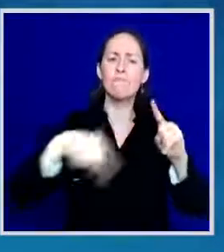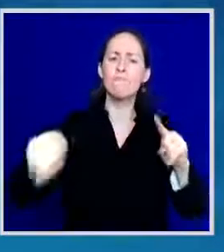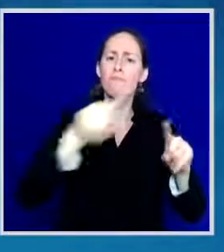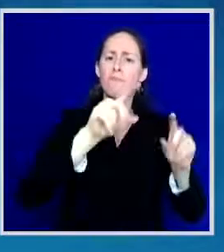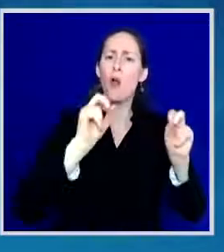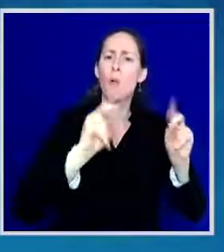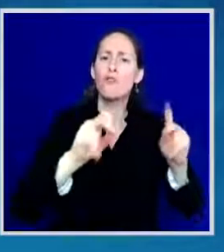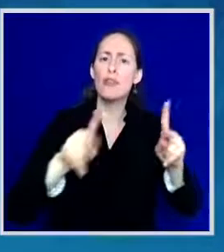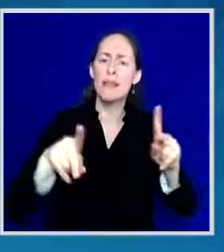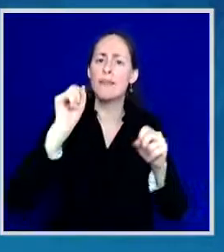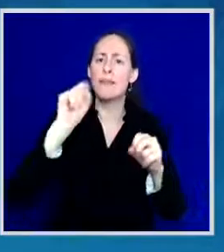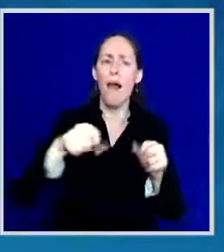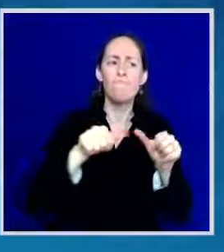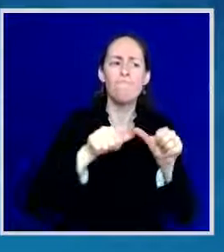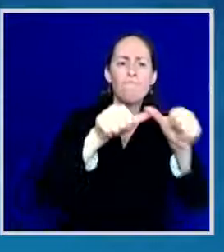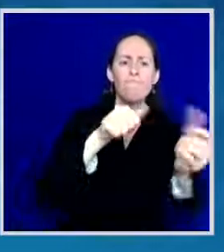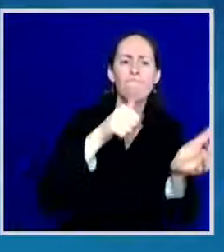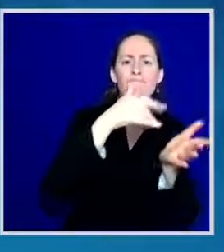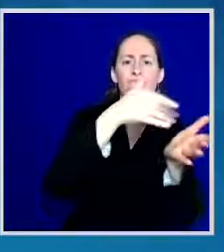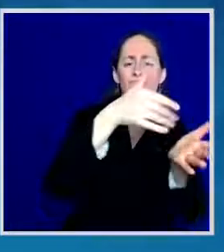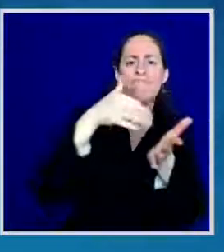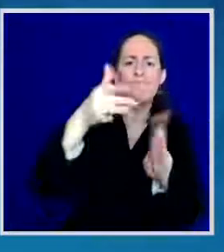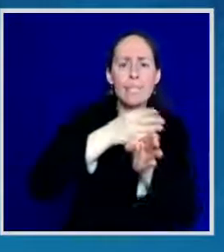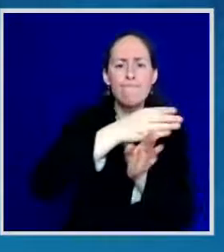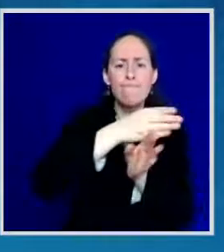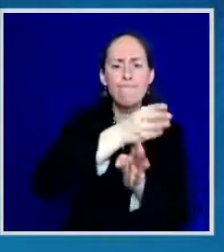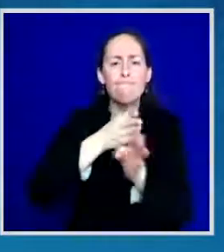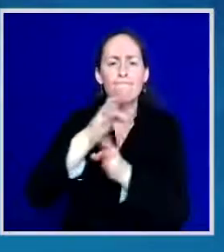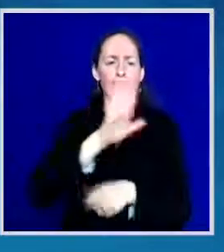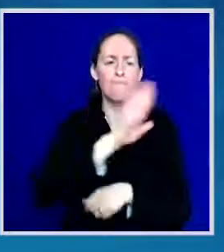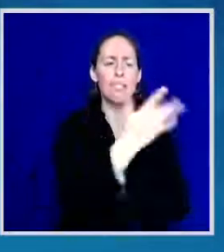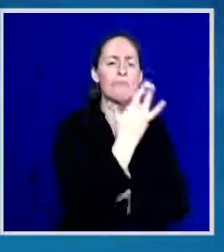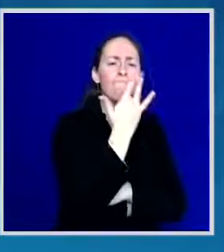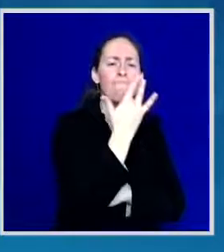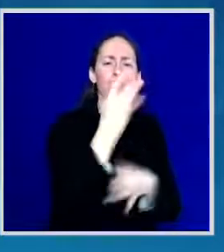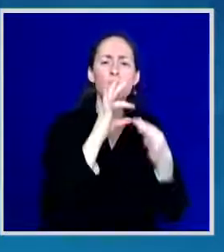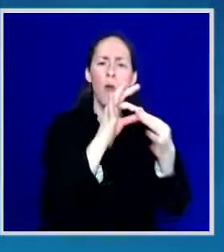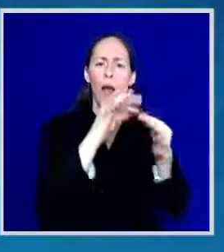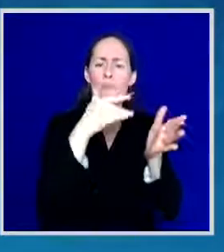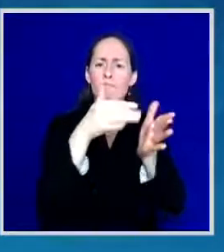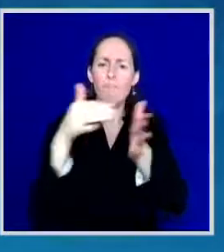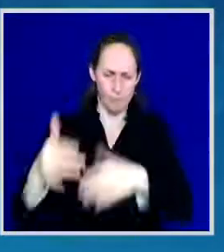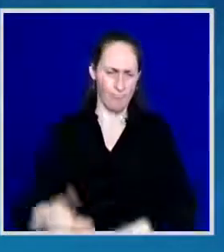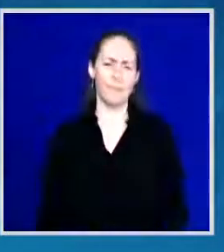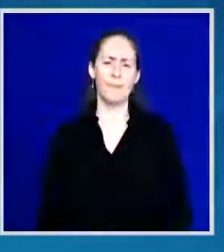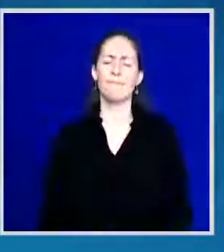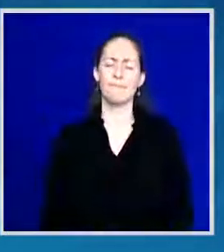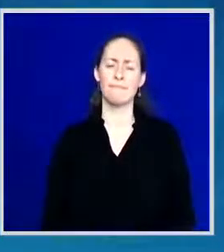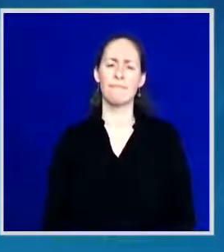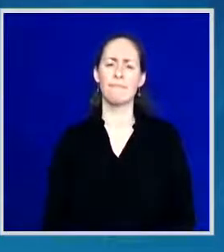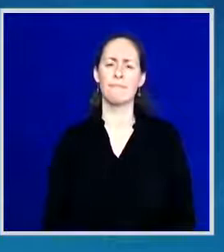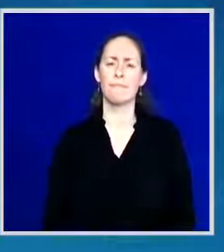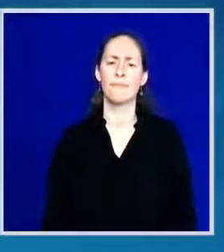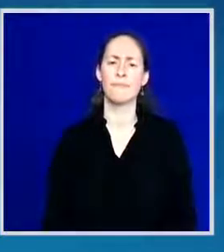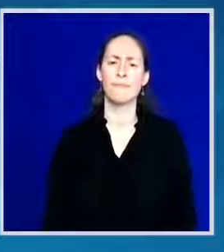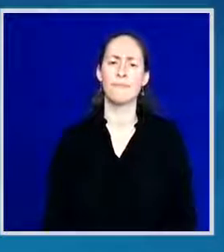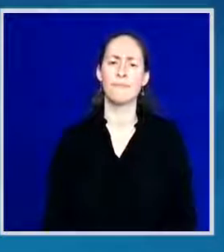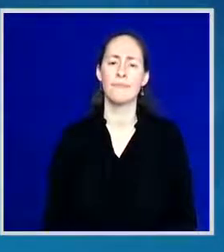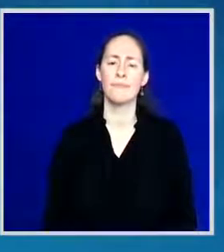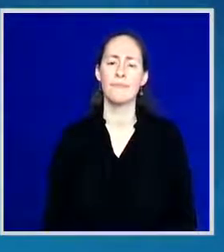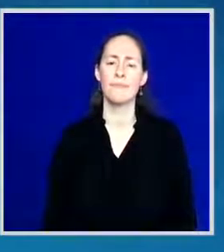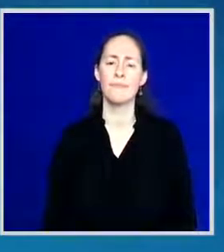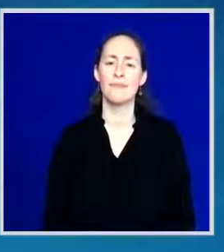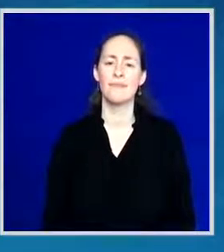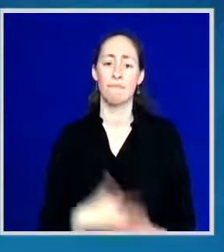which path of education after high school they want to take, that they choose to take. Let's